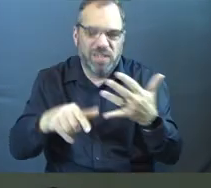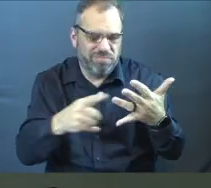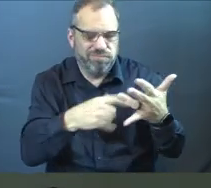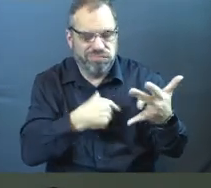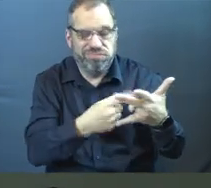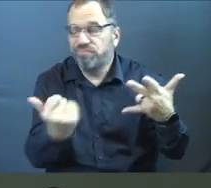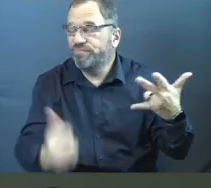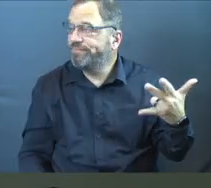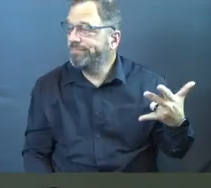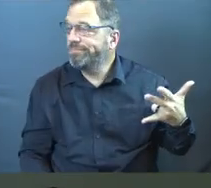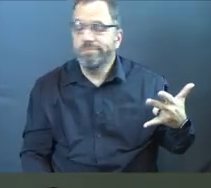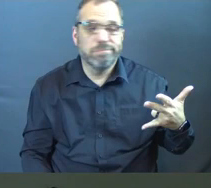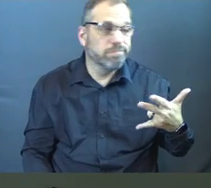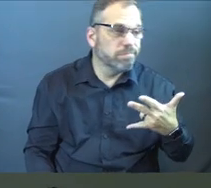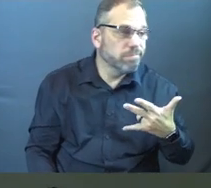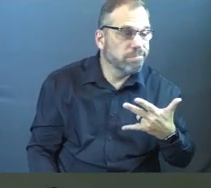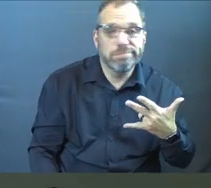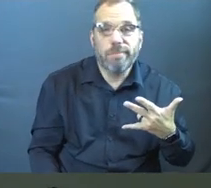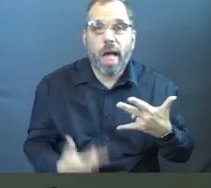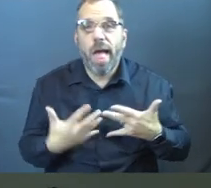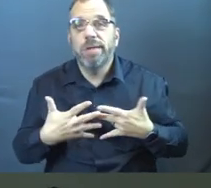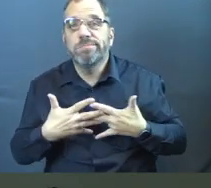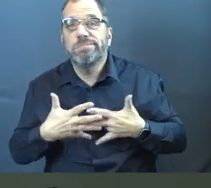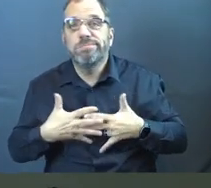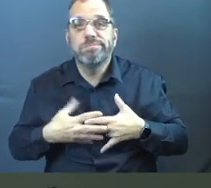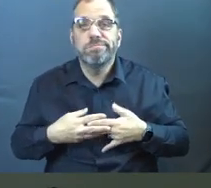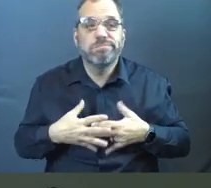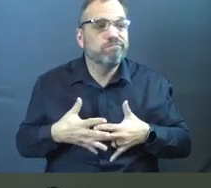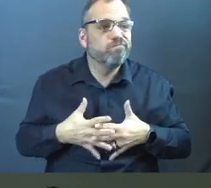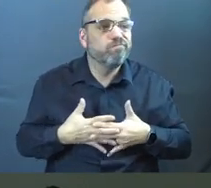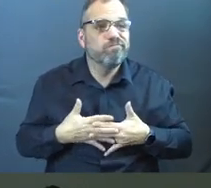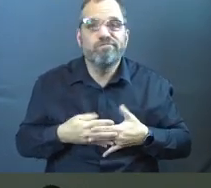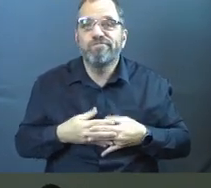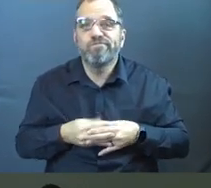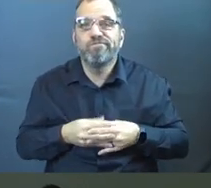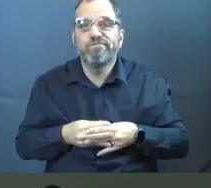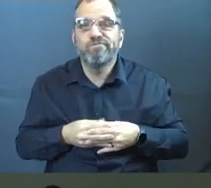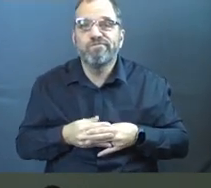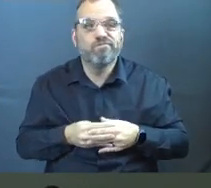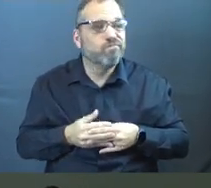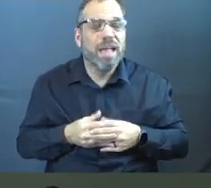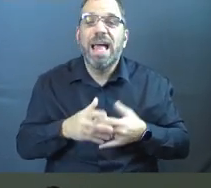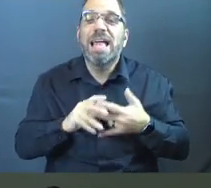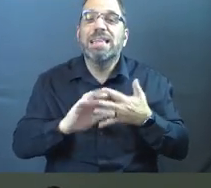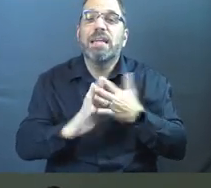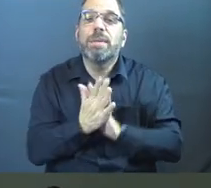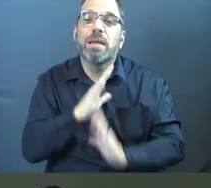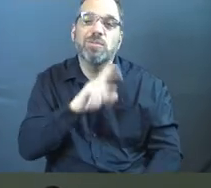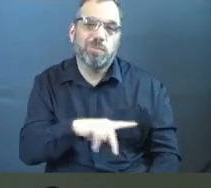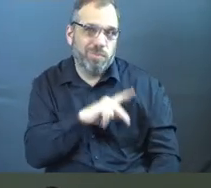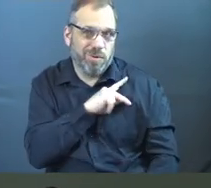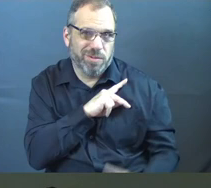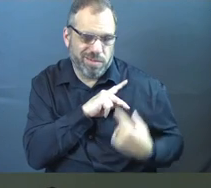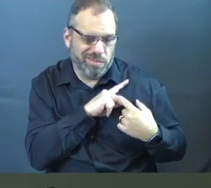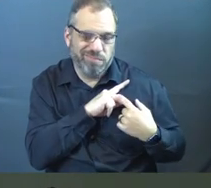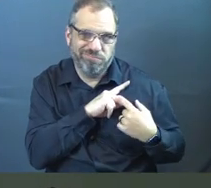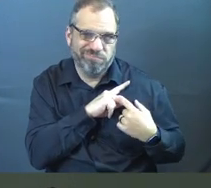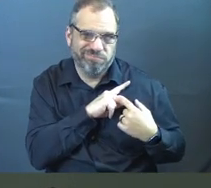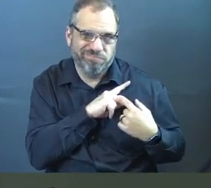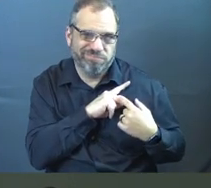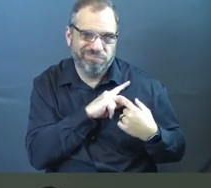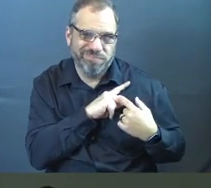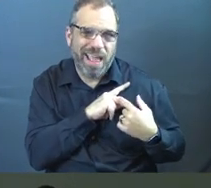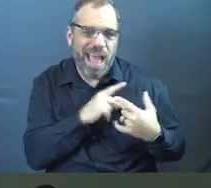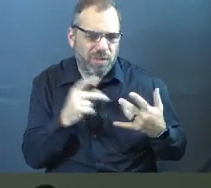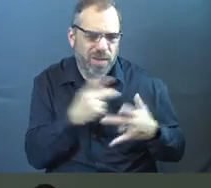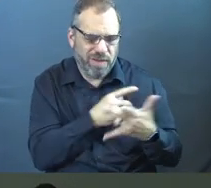out the things, the desires, the distractions, and twill our thumbs and do that. You know why? Because then it becomes personal again. Then the whole time, I'm